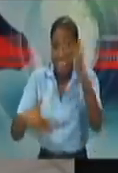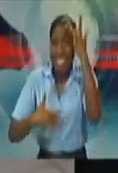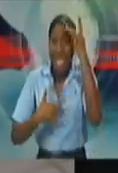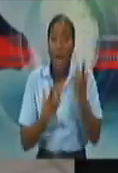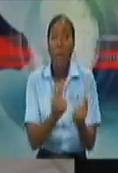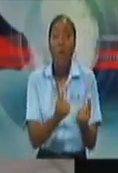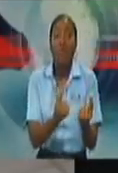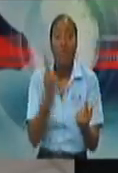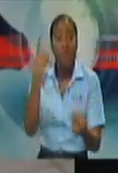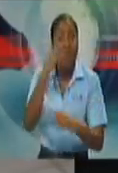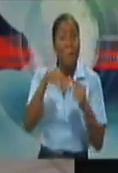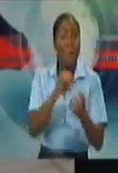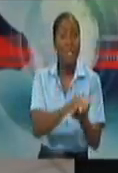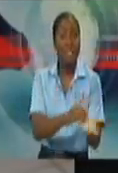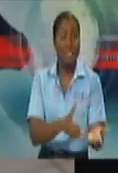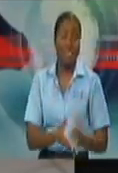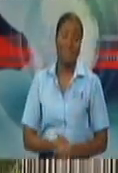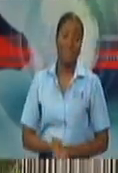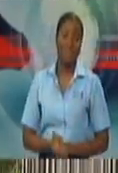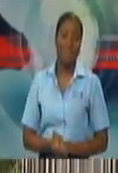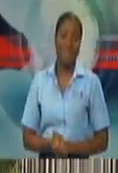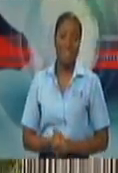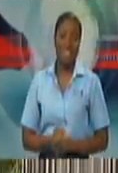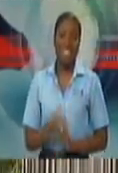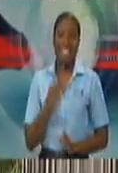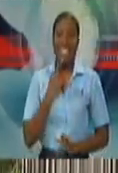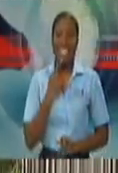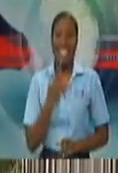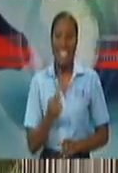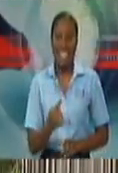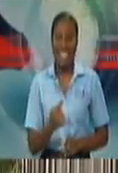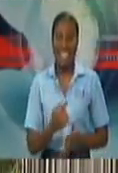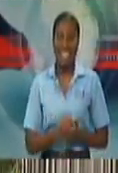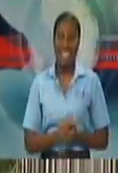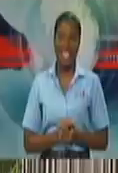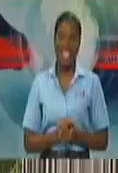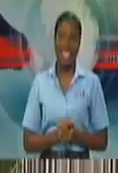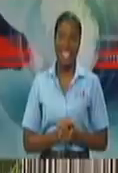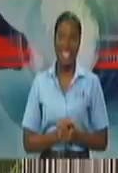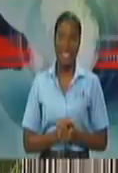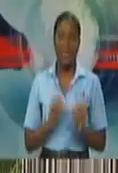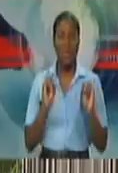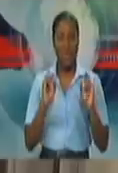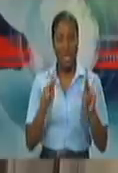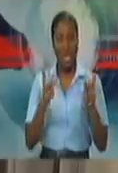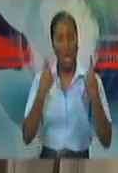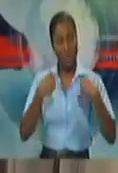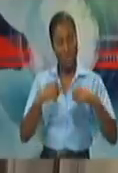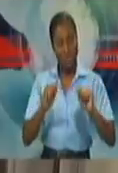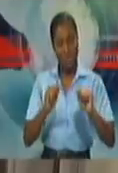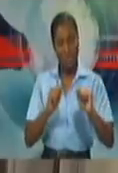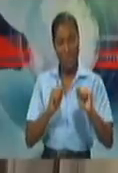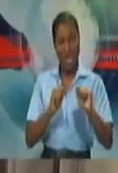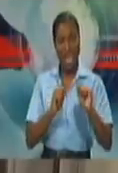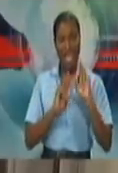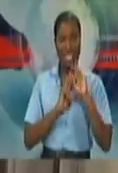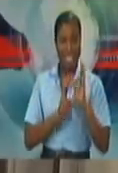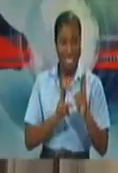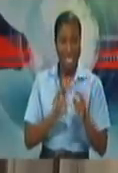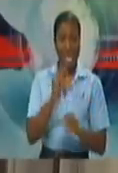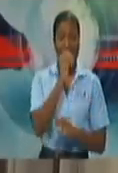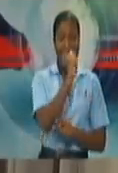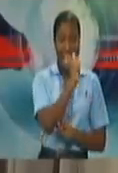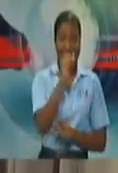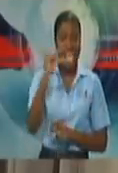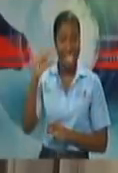being done about that? Those are my two questions. Okay, so I'll attempt to answer them. The Attorney General is looking at it. He